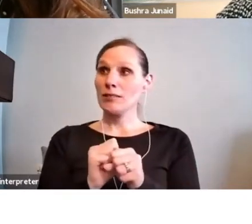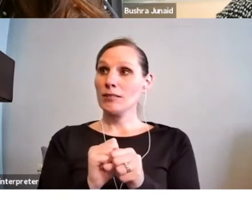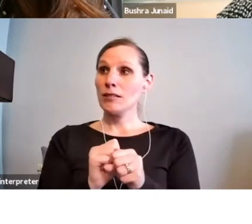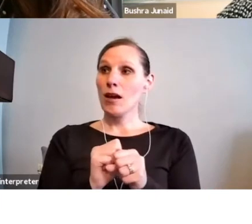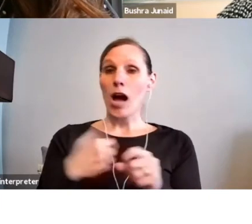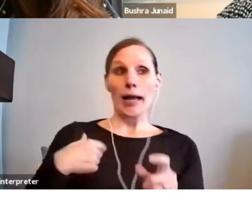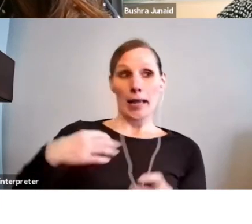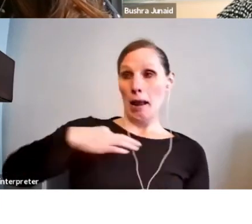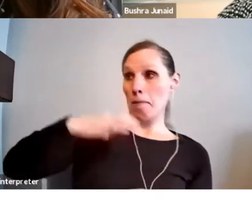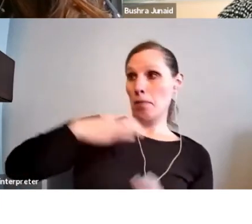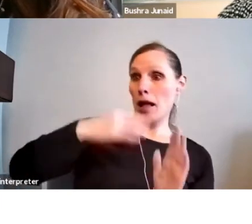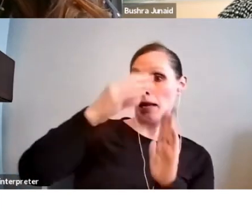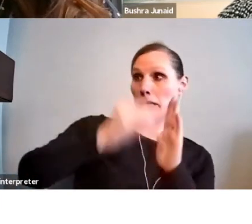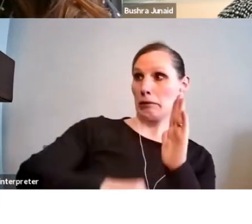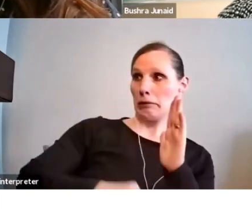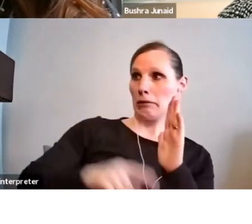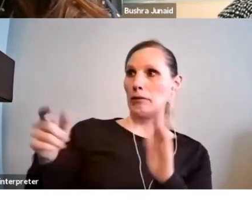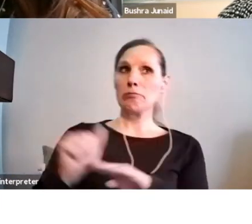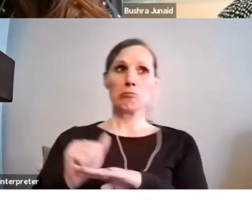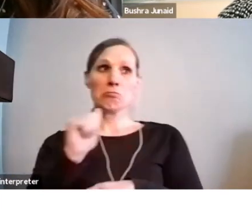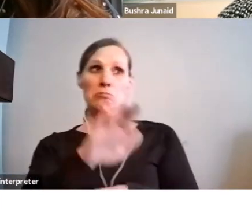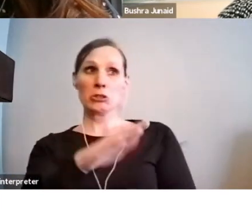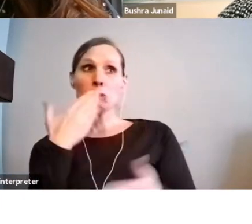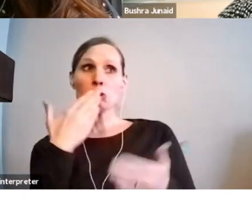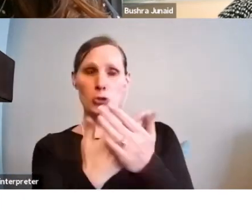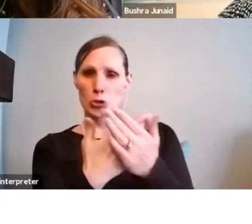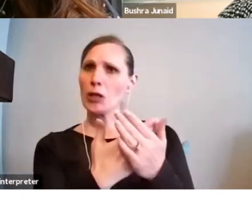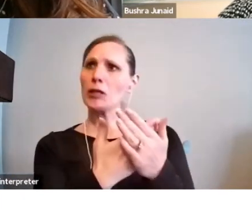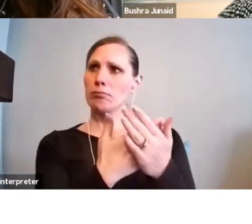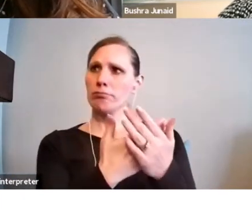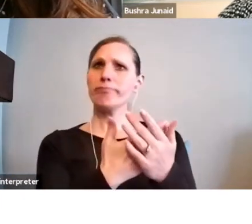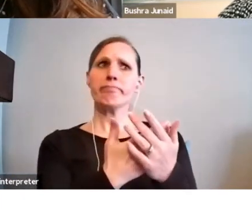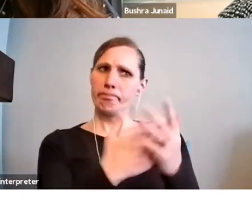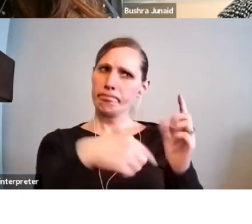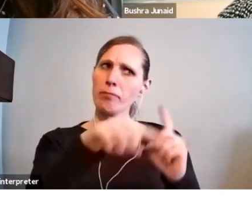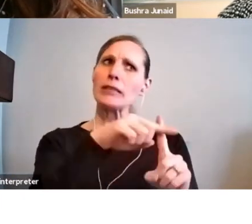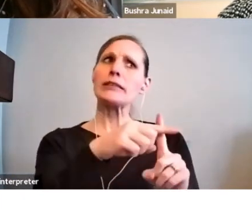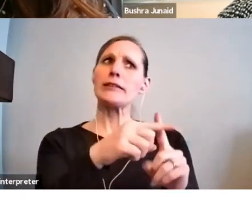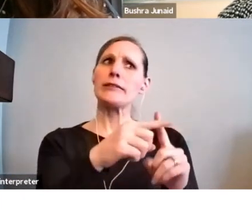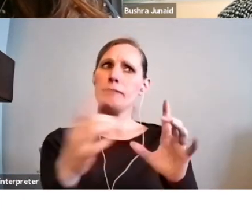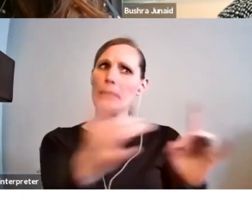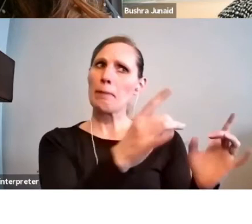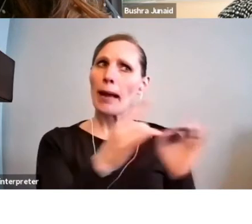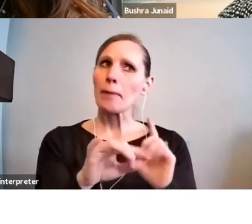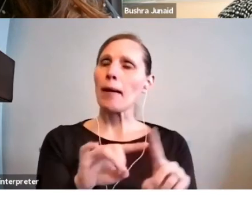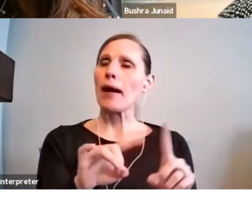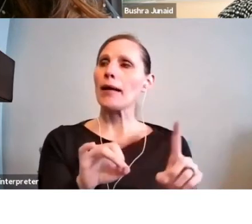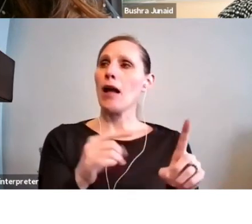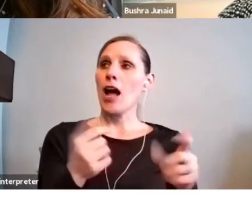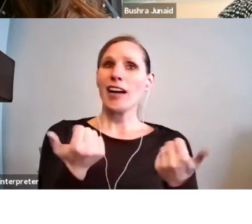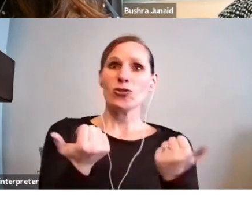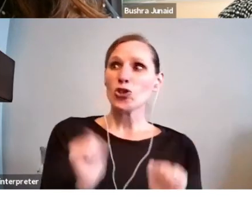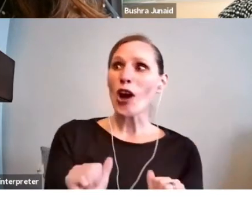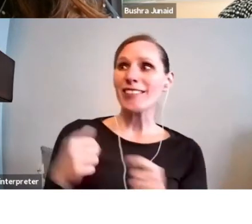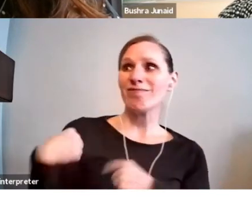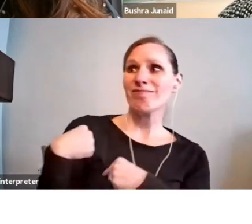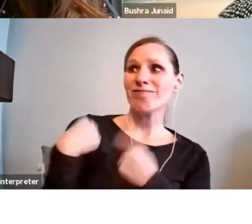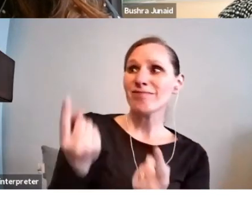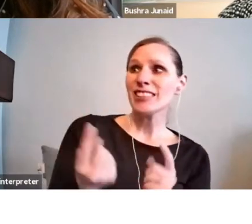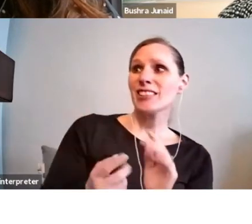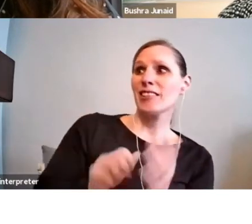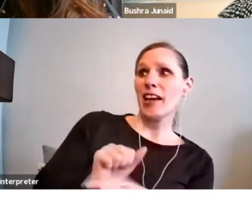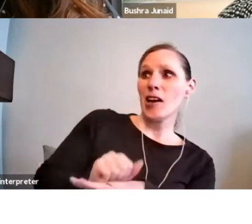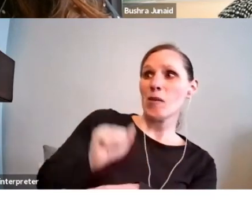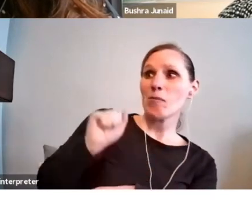application after I was unsuccessful twice in getting a grant, what am I doing wrong and do I need to hire a grant